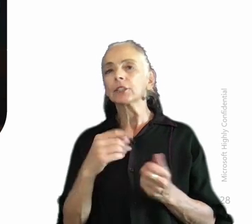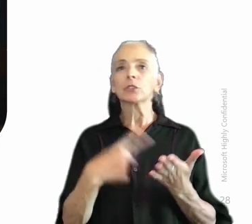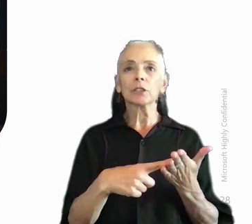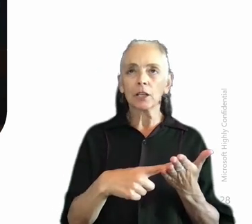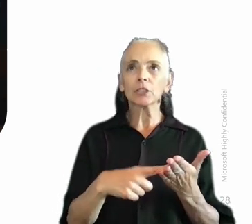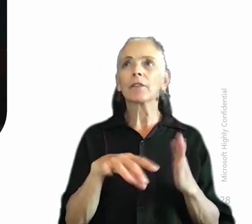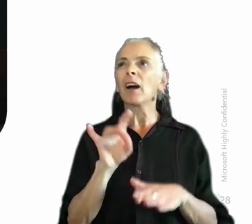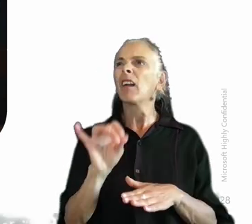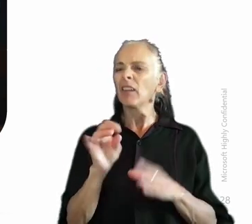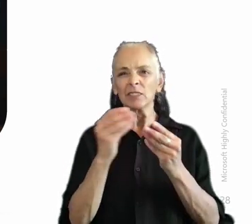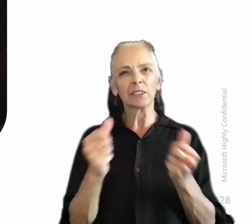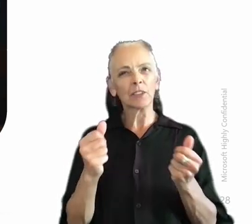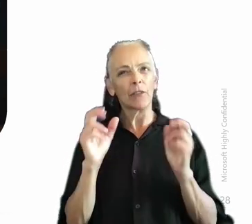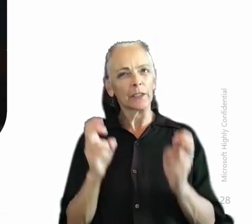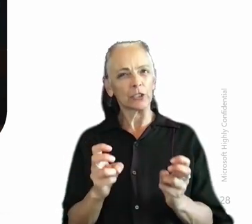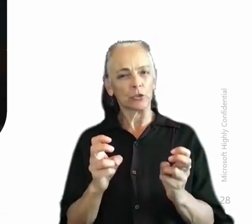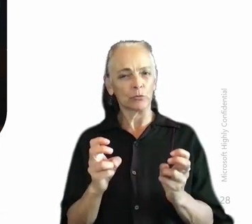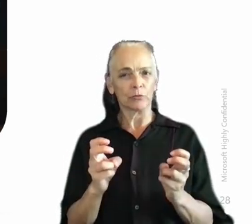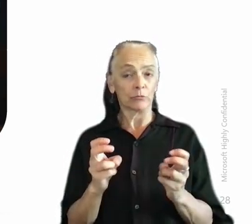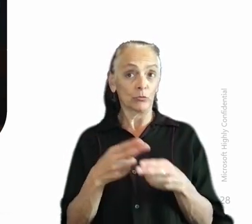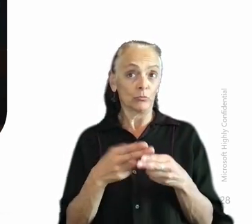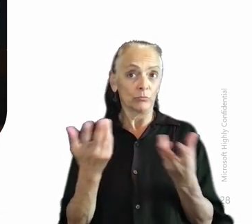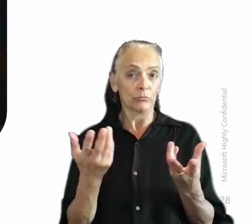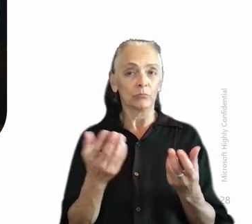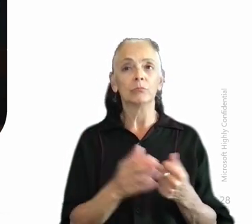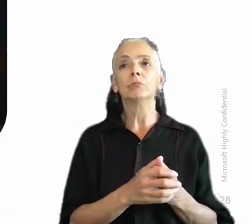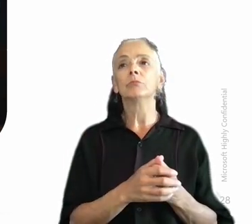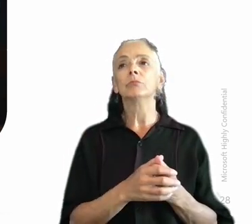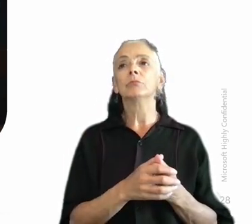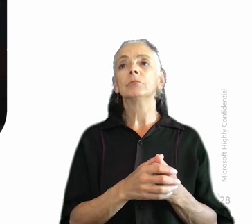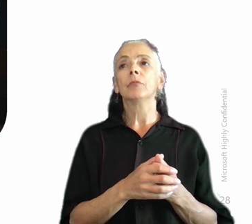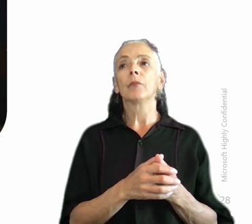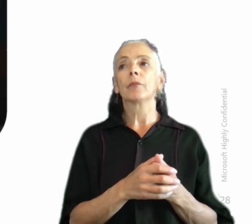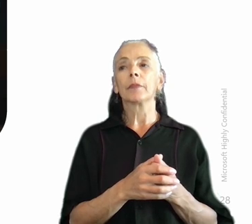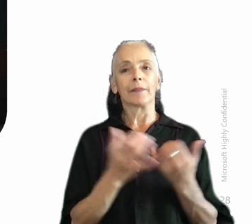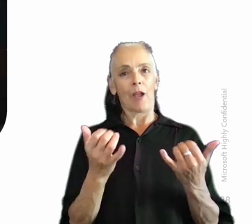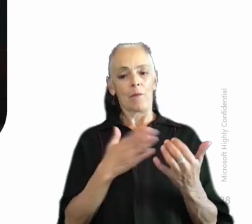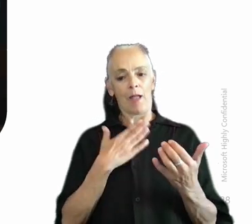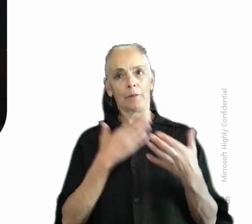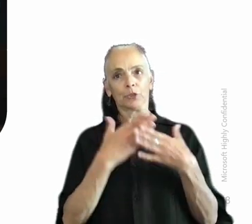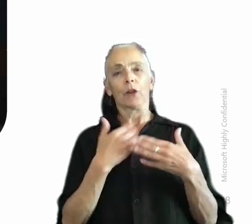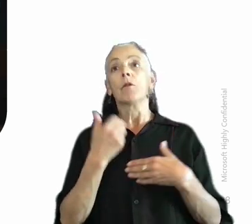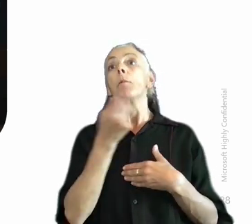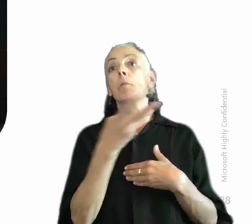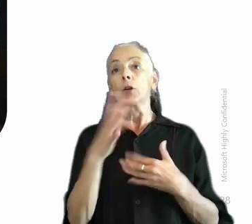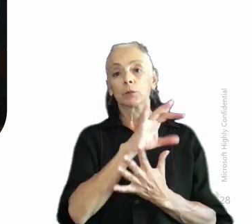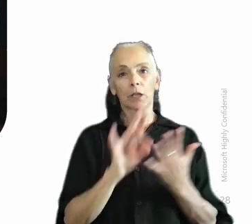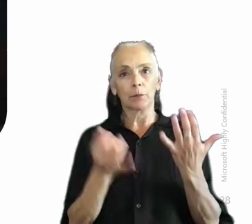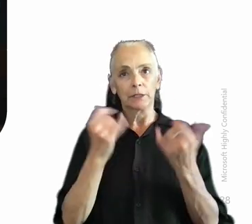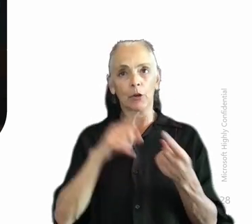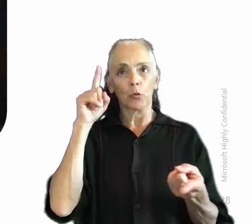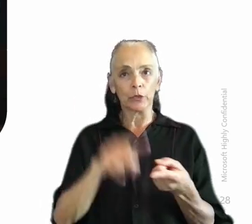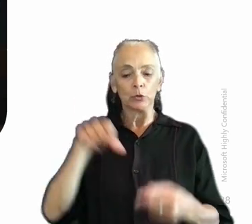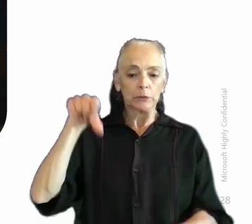issues sooner rather than later. And now I'm happy to share that they not only have multiple options to reduce button holds